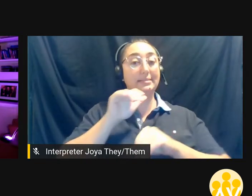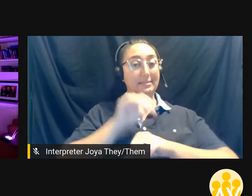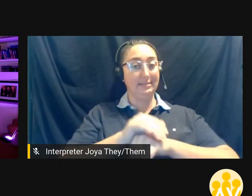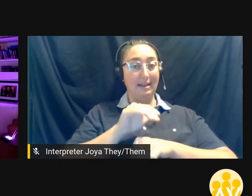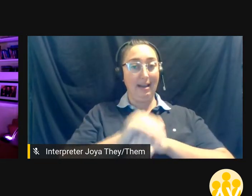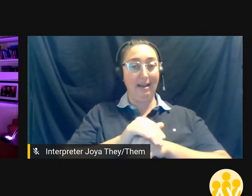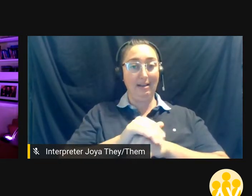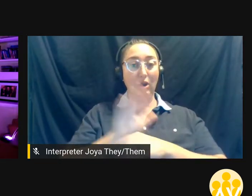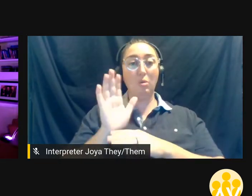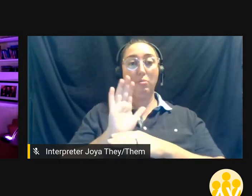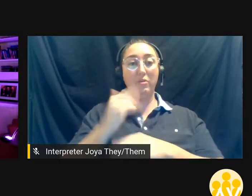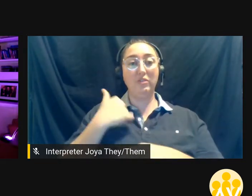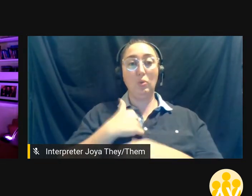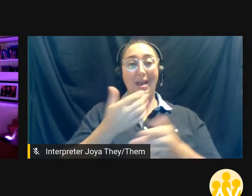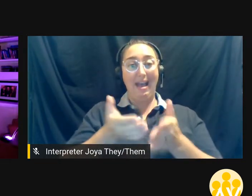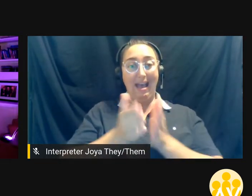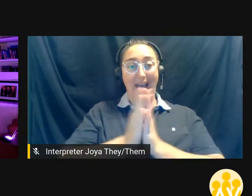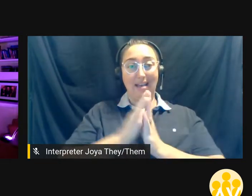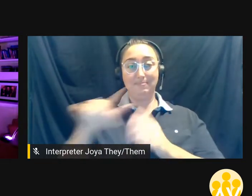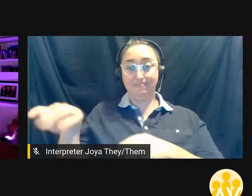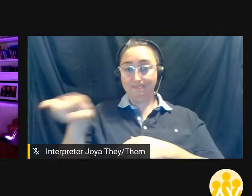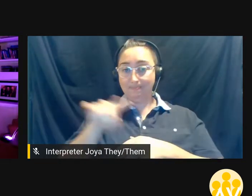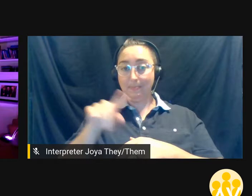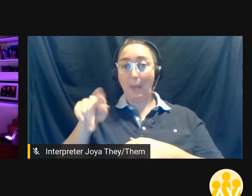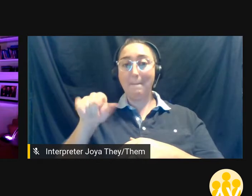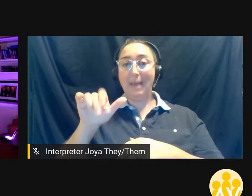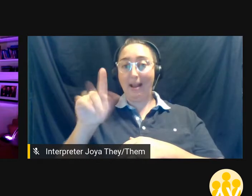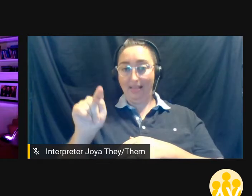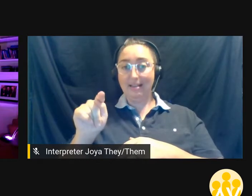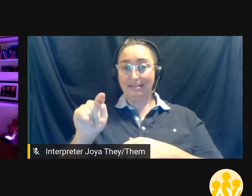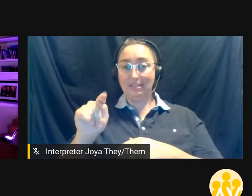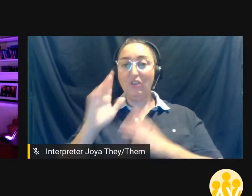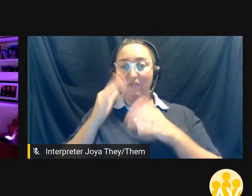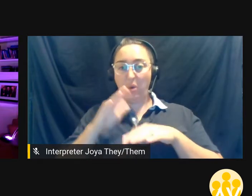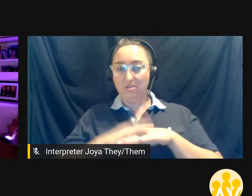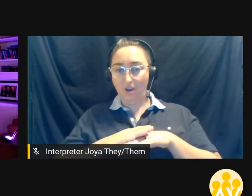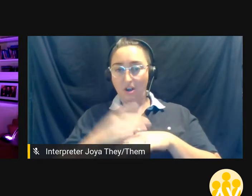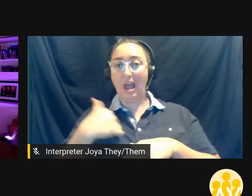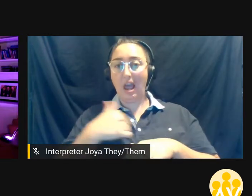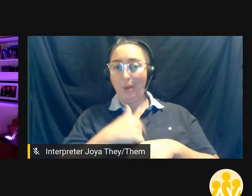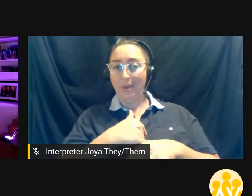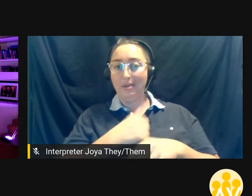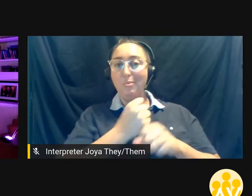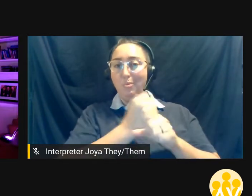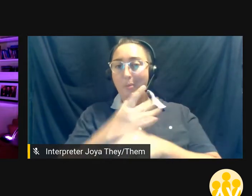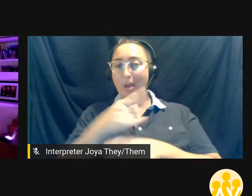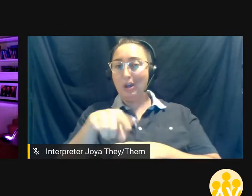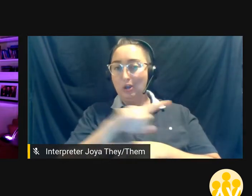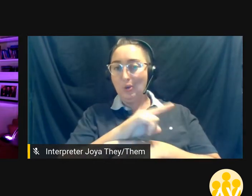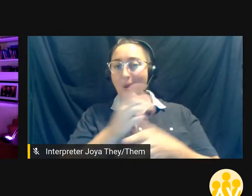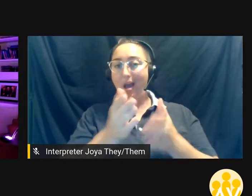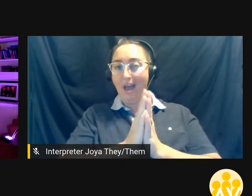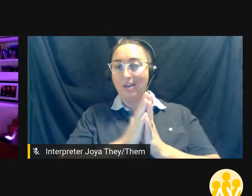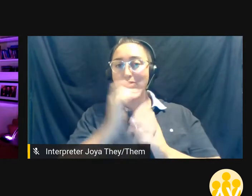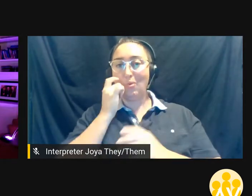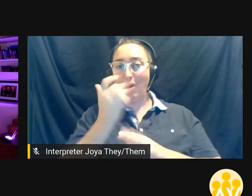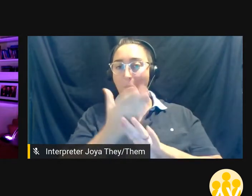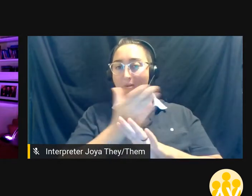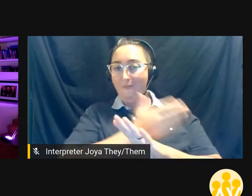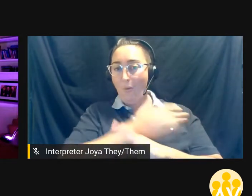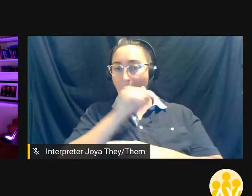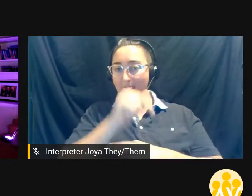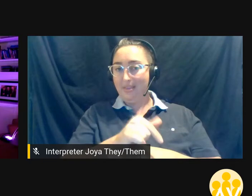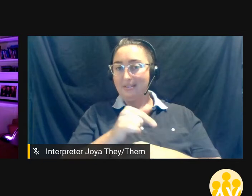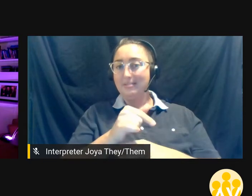the films that we asked our panelists to focus on, and that we prepared you by asking you to view them in preparation for this